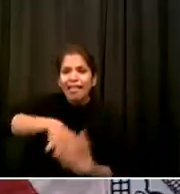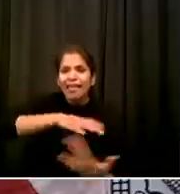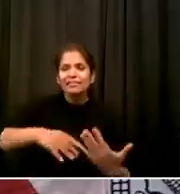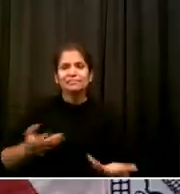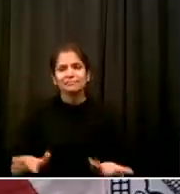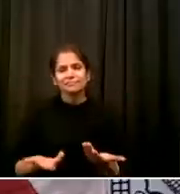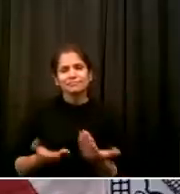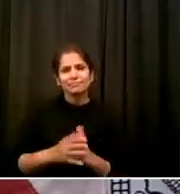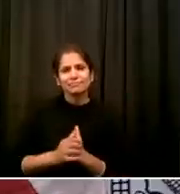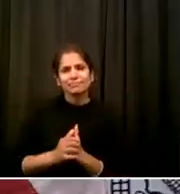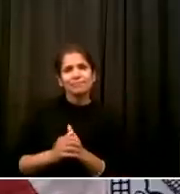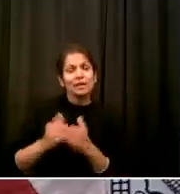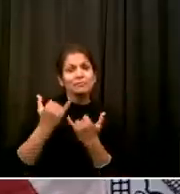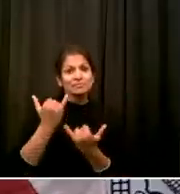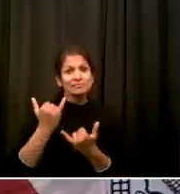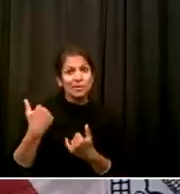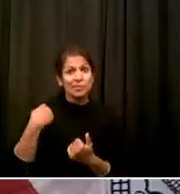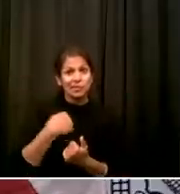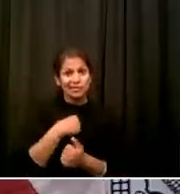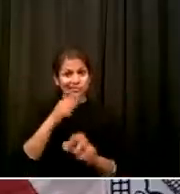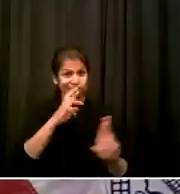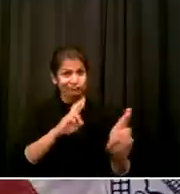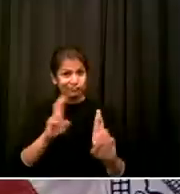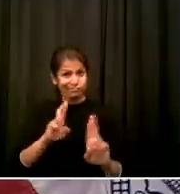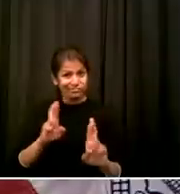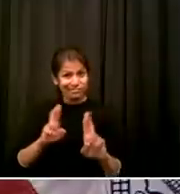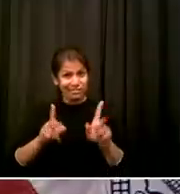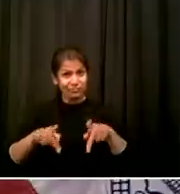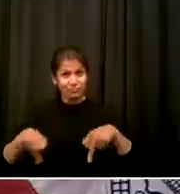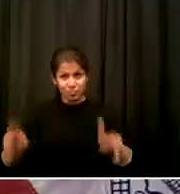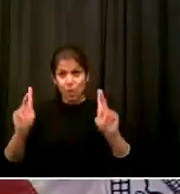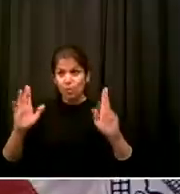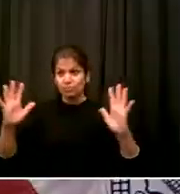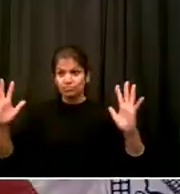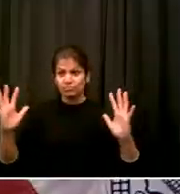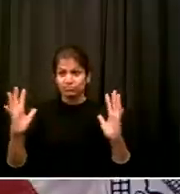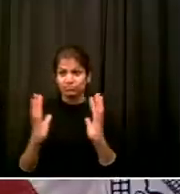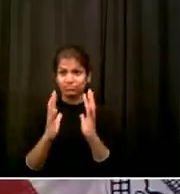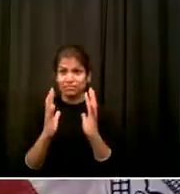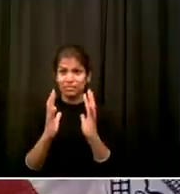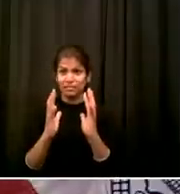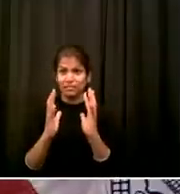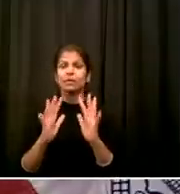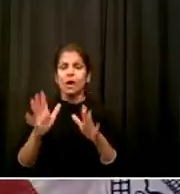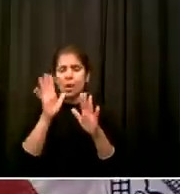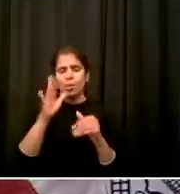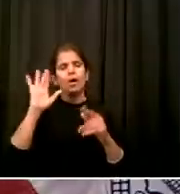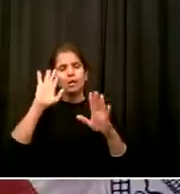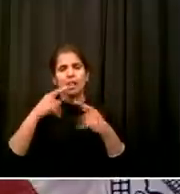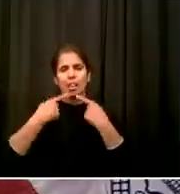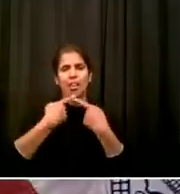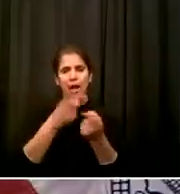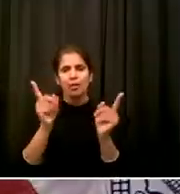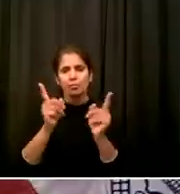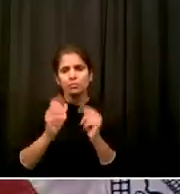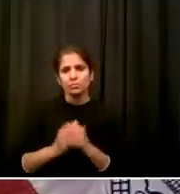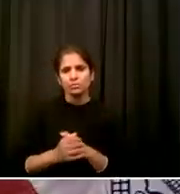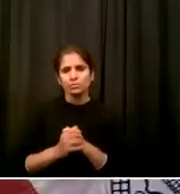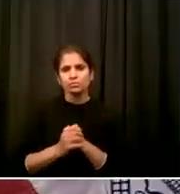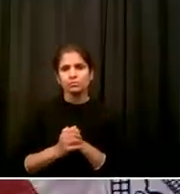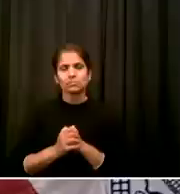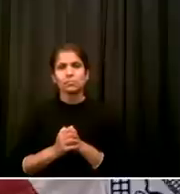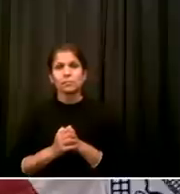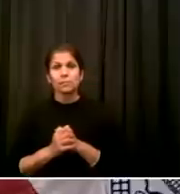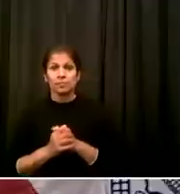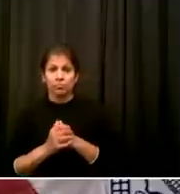facilities together Now that said, that does not mean give up on social distancing To give up on face coverings, it doesn't mean that at